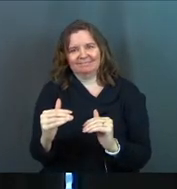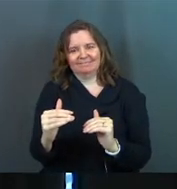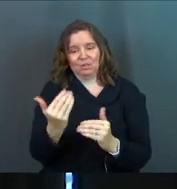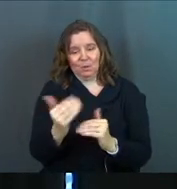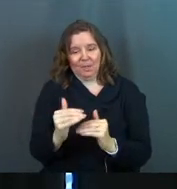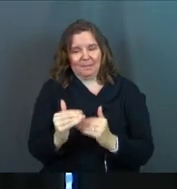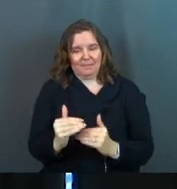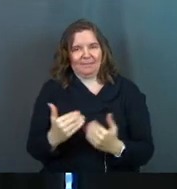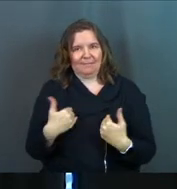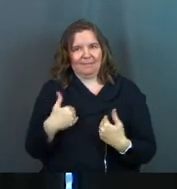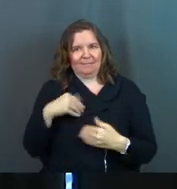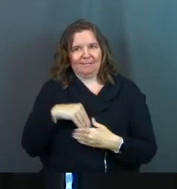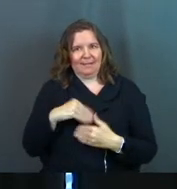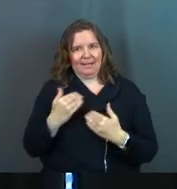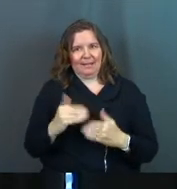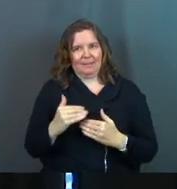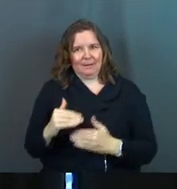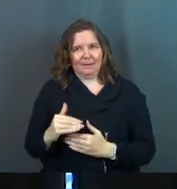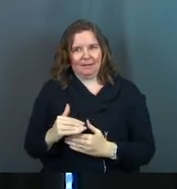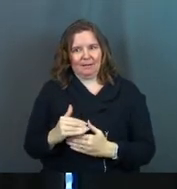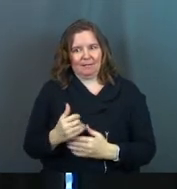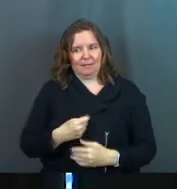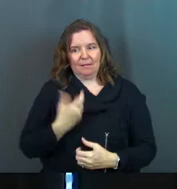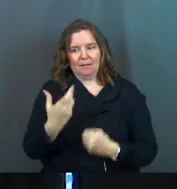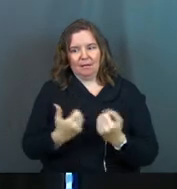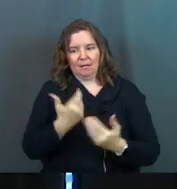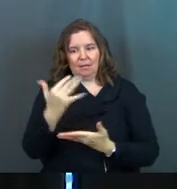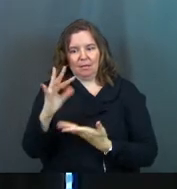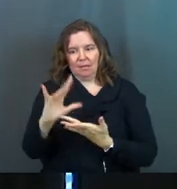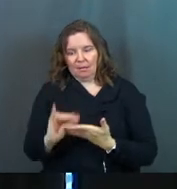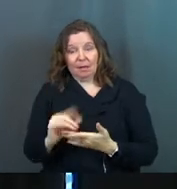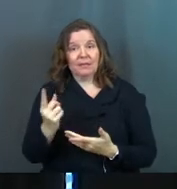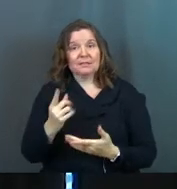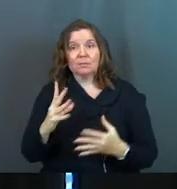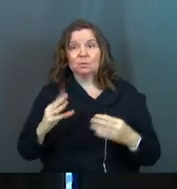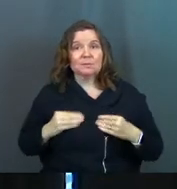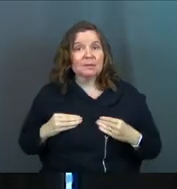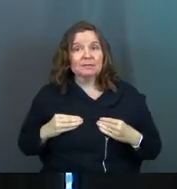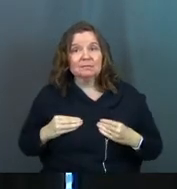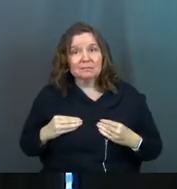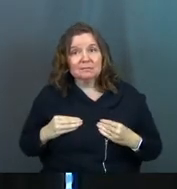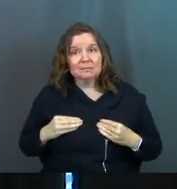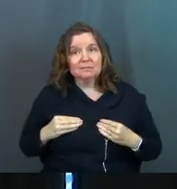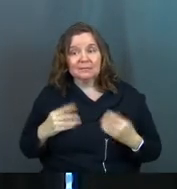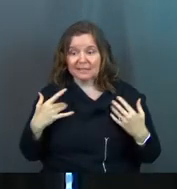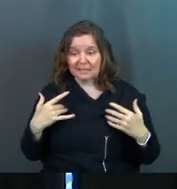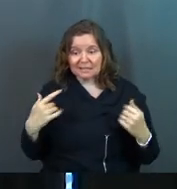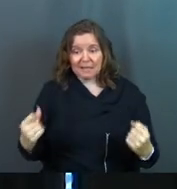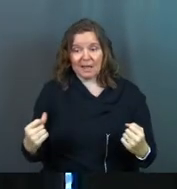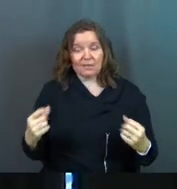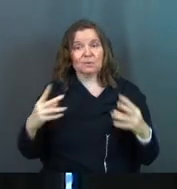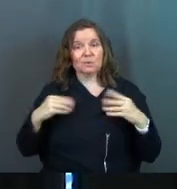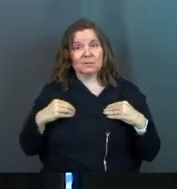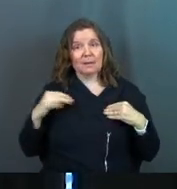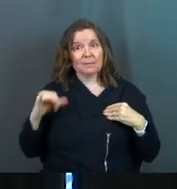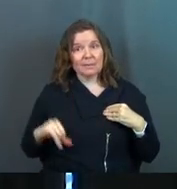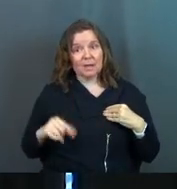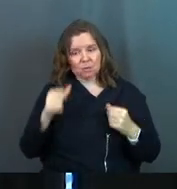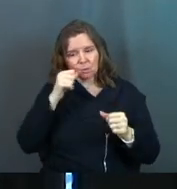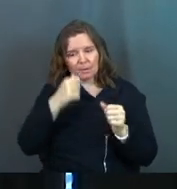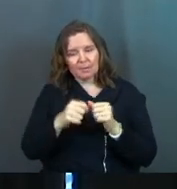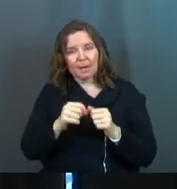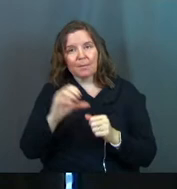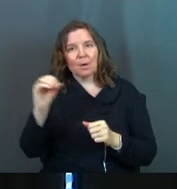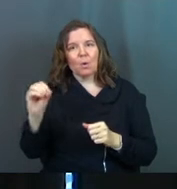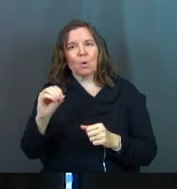You're limited. And that's something not to reject, but to embrace. It's healthy to embrace that. You remember